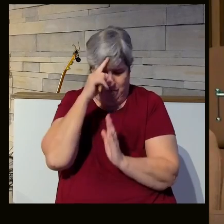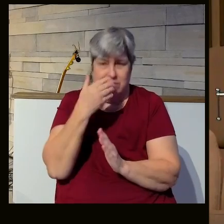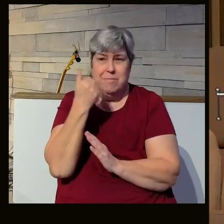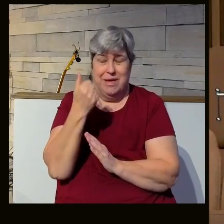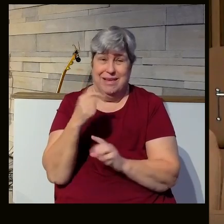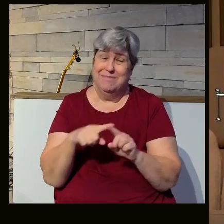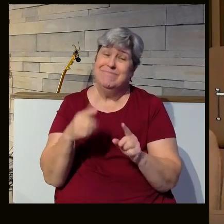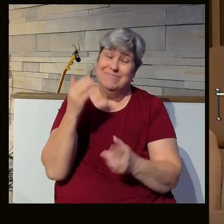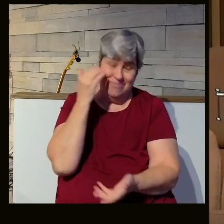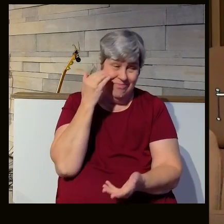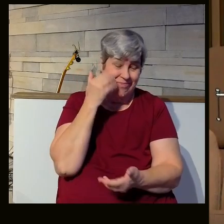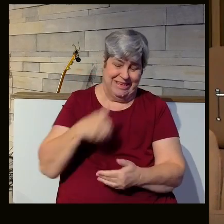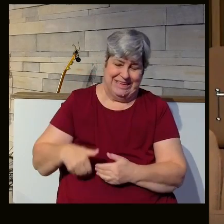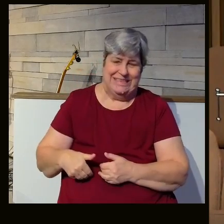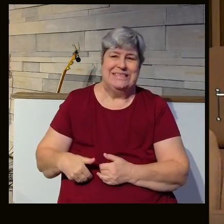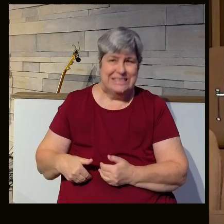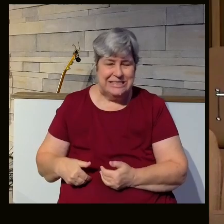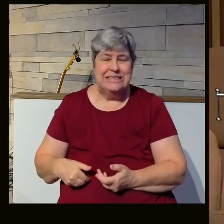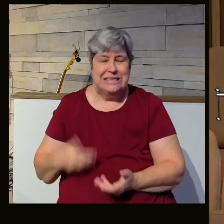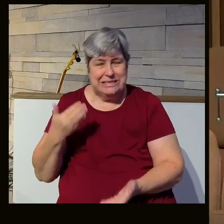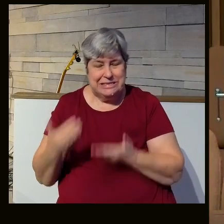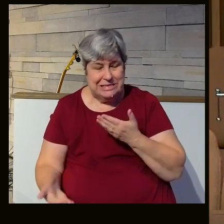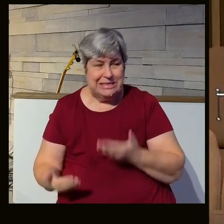But we also know what might be.